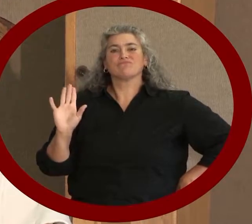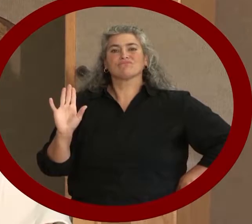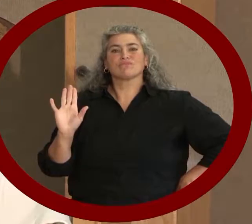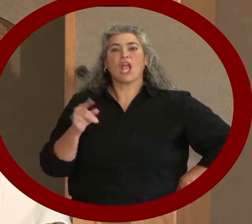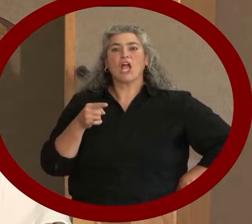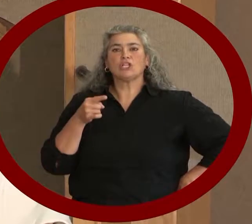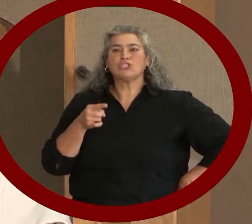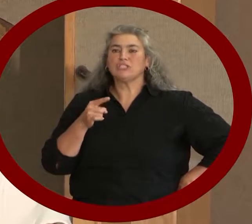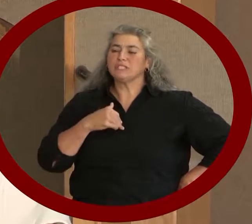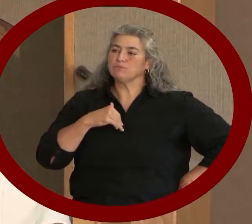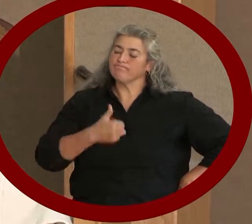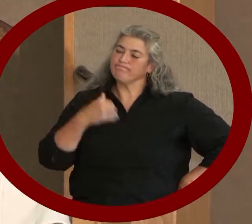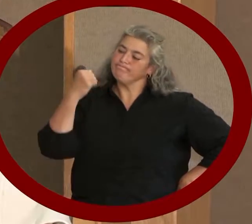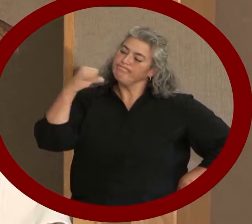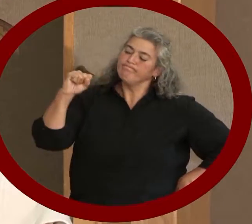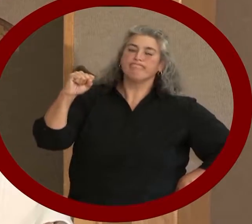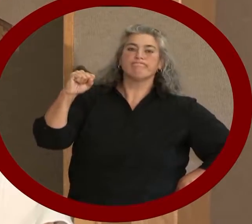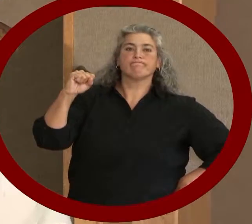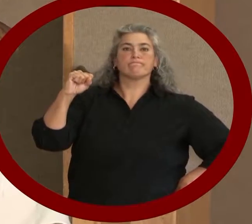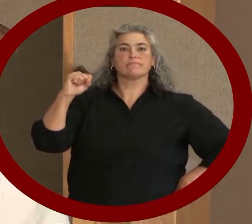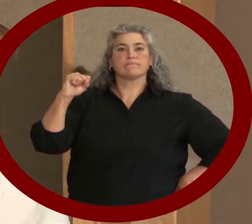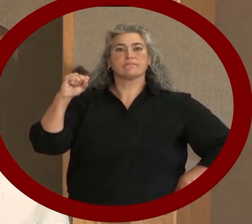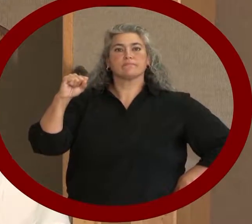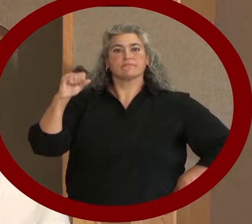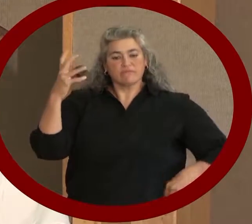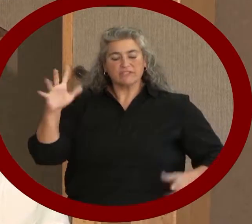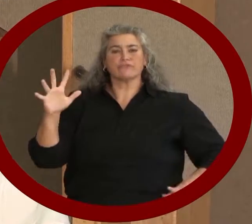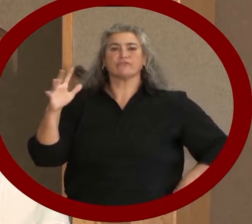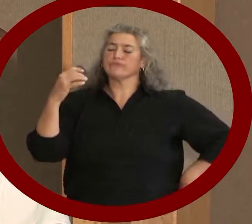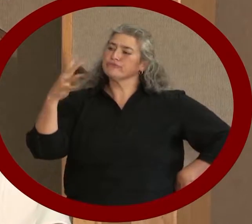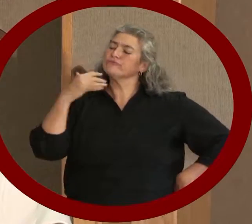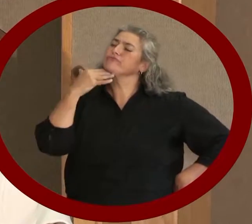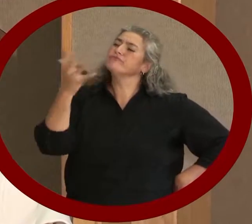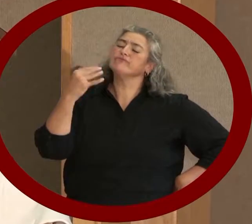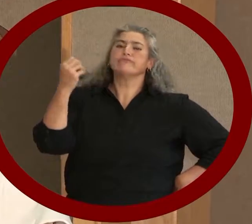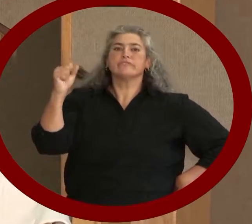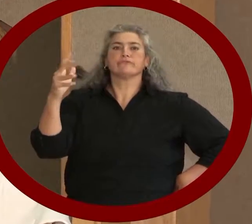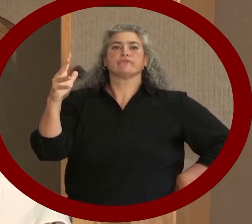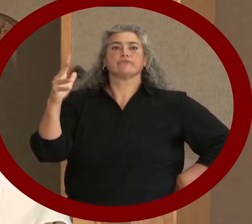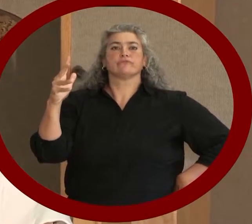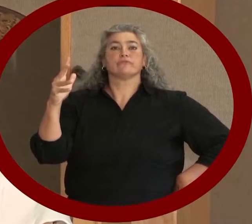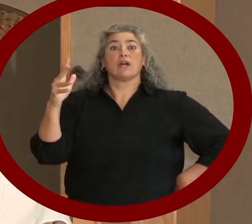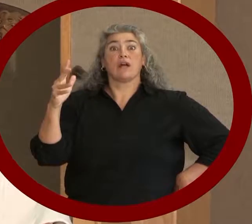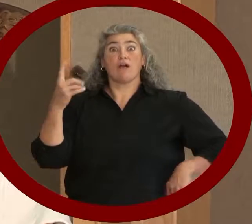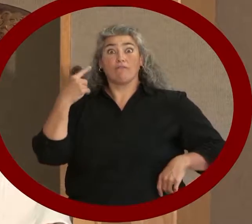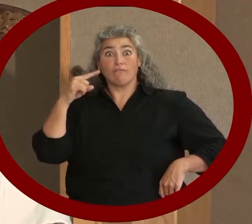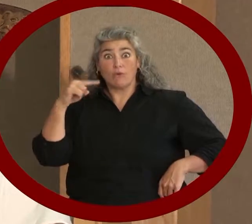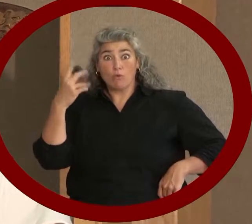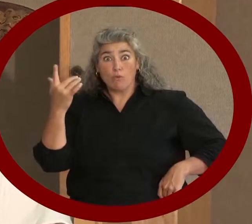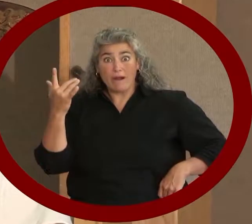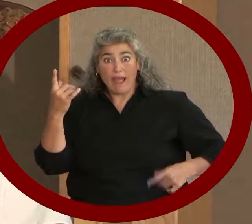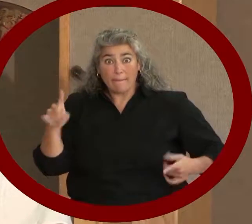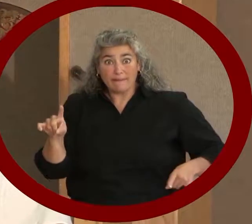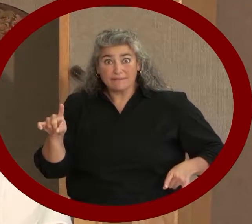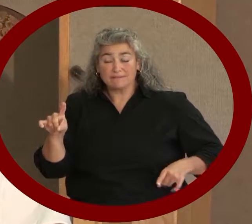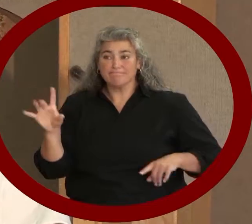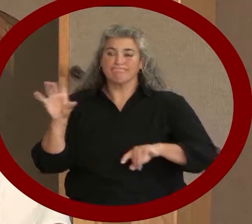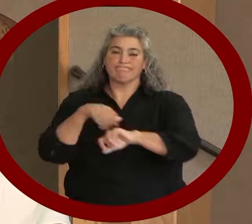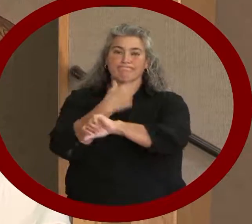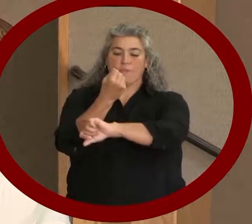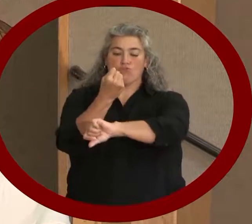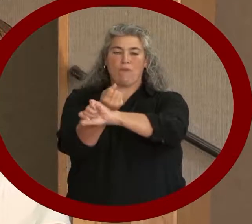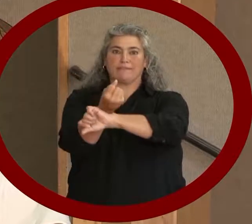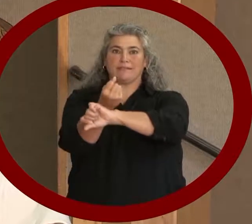disobedience, she was arrested and fined. Now, Rosa